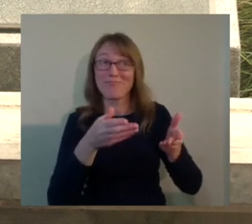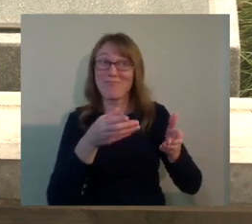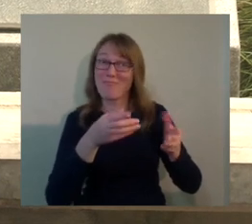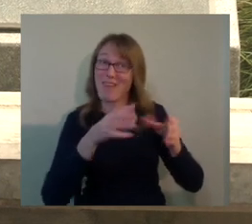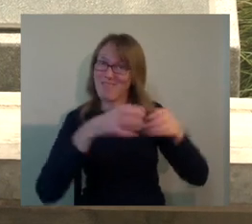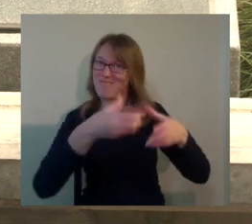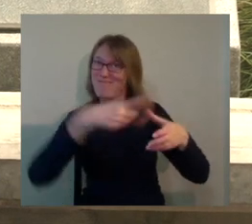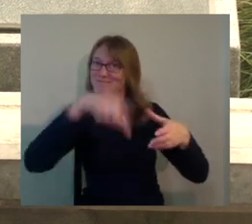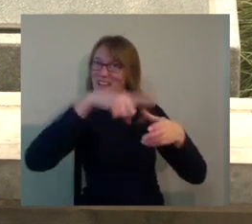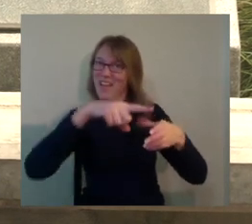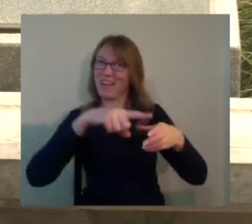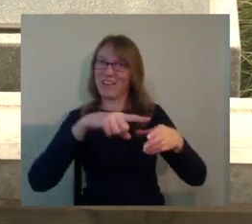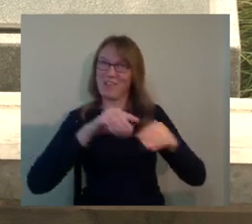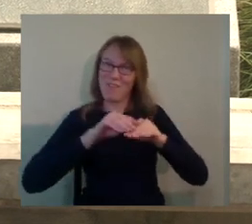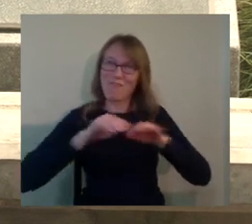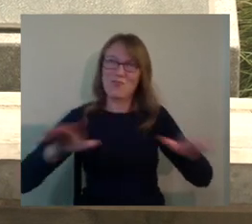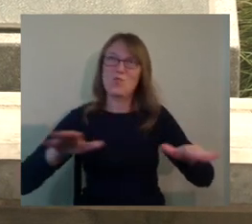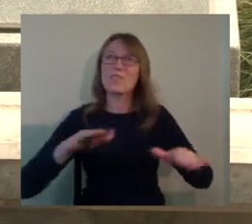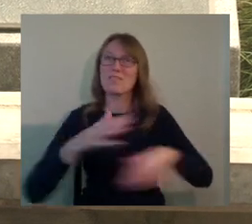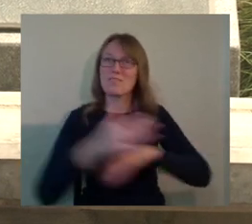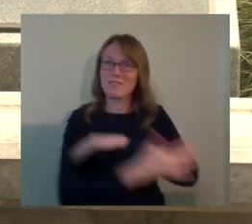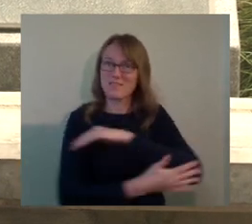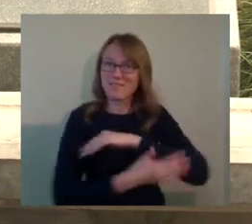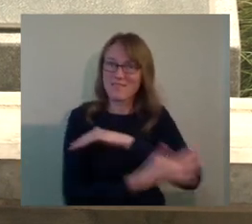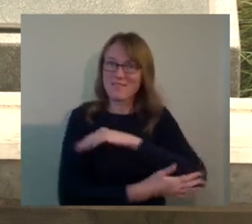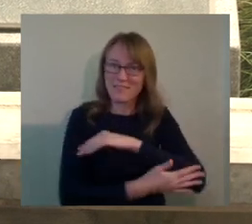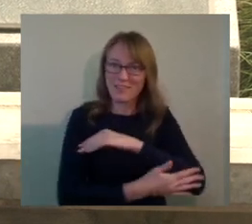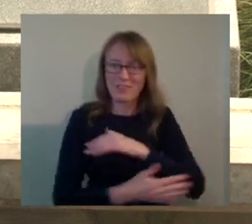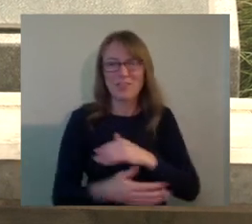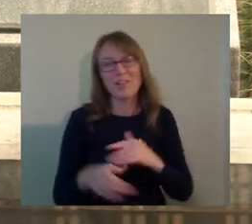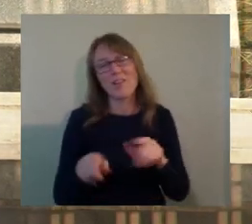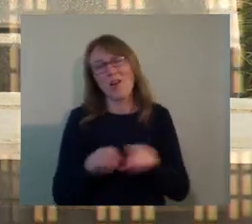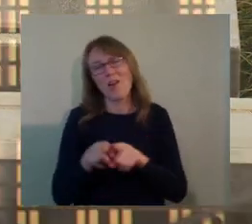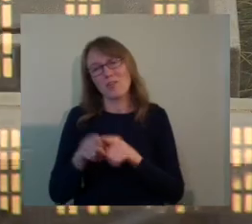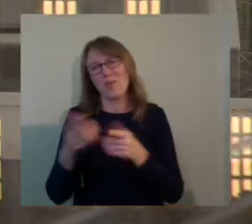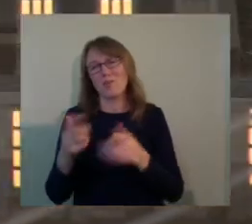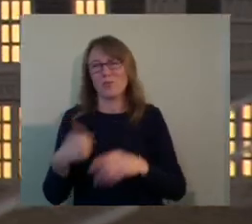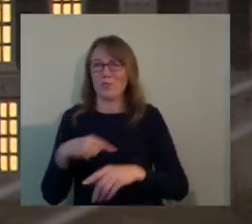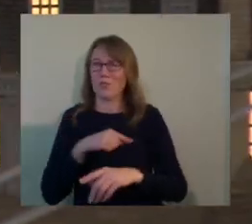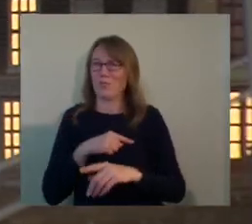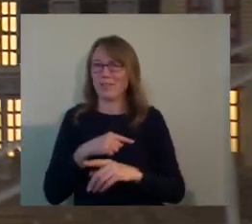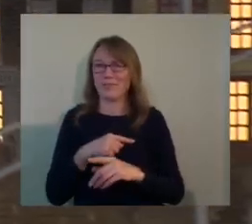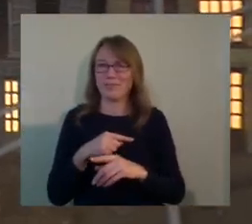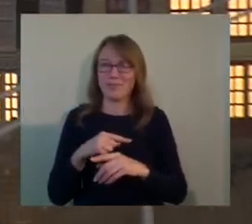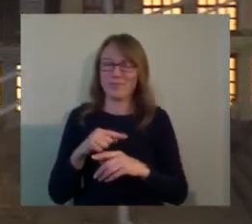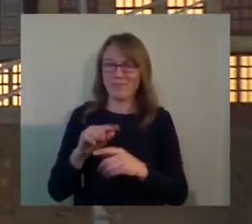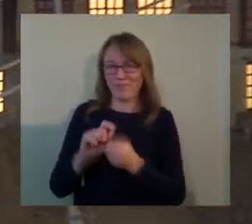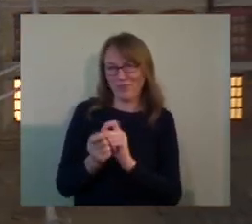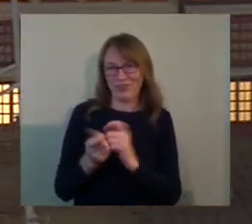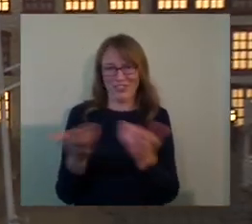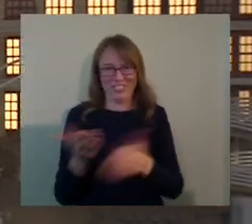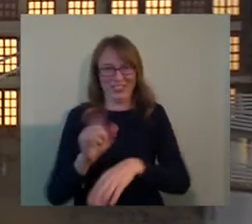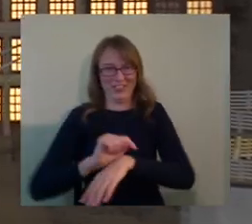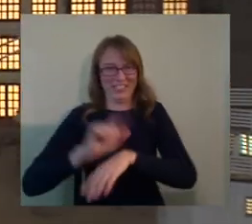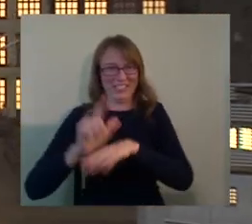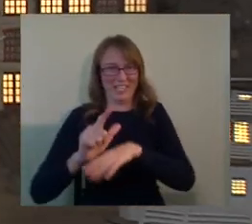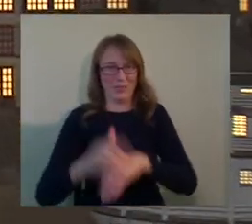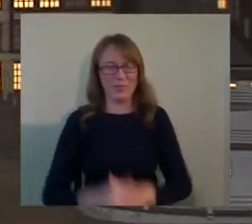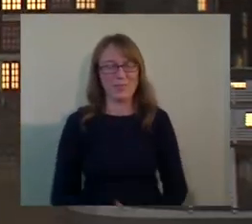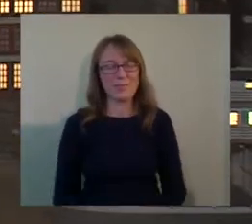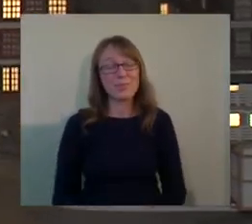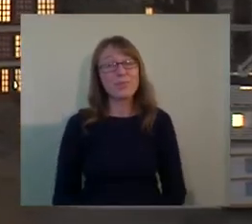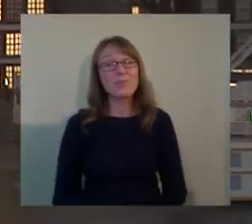out of that. As one of the big areas that are of concern are, are the exhibits themselves. Uh,